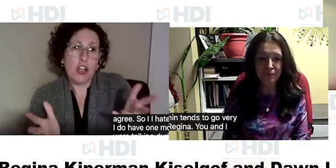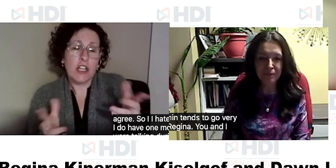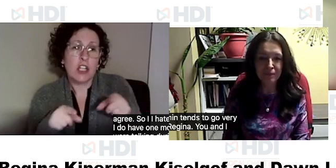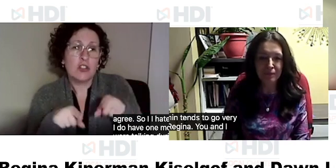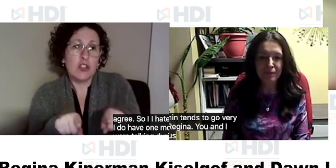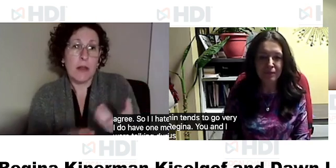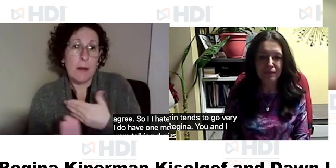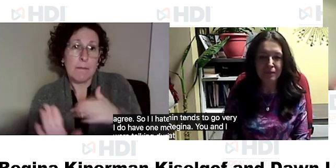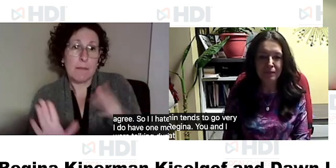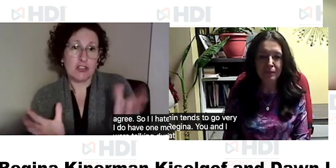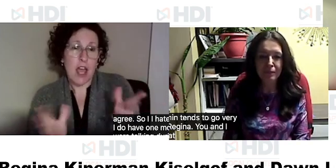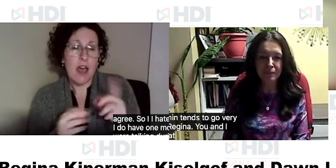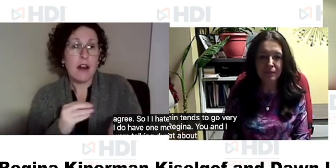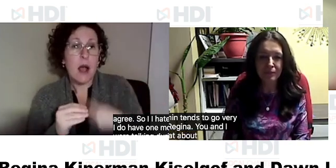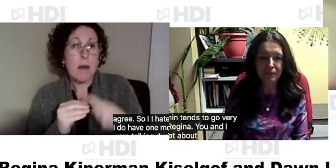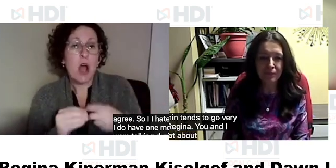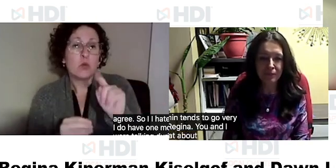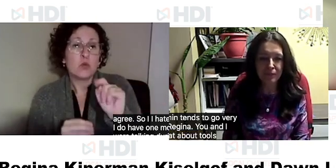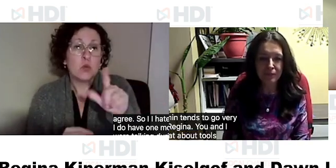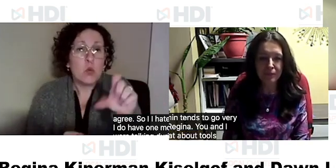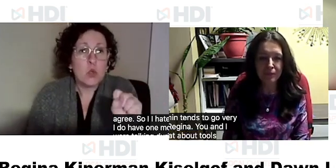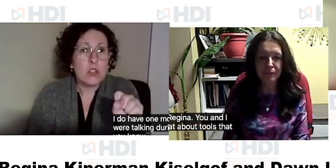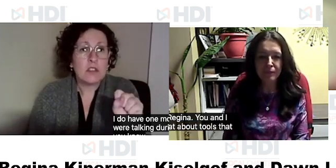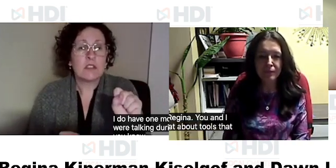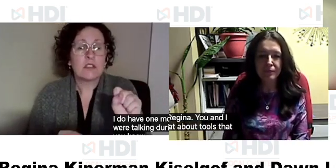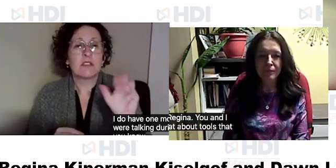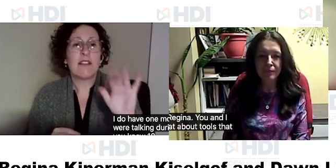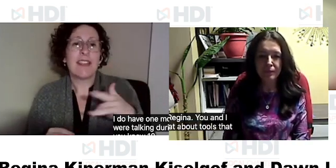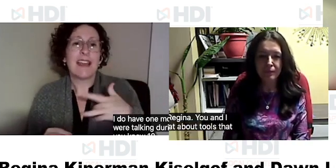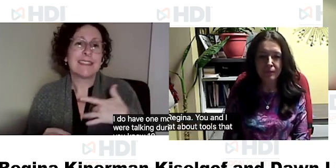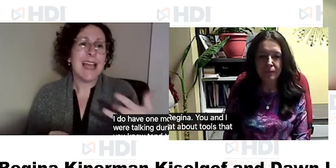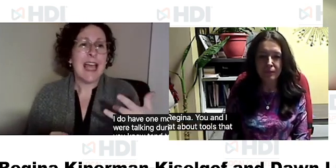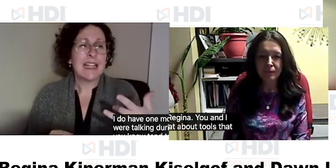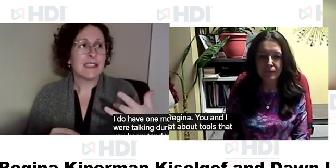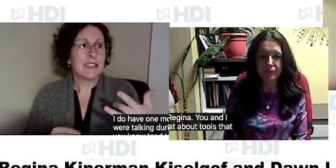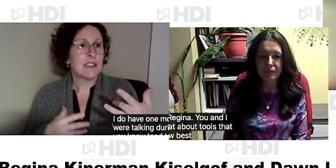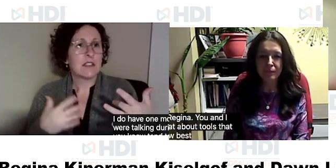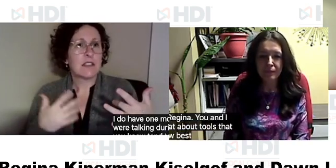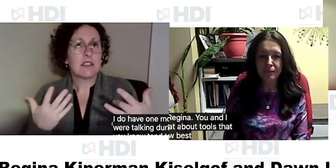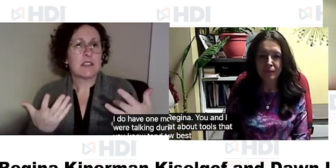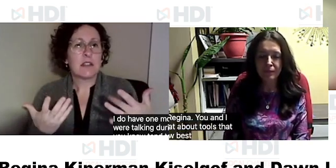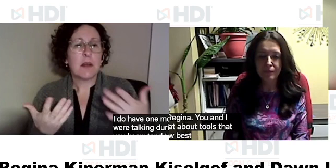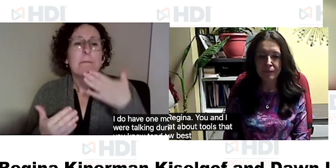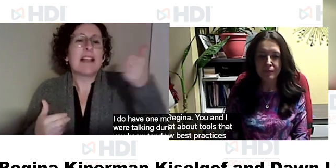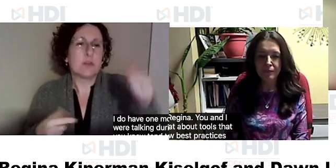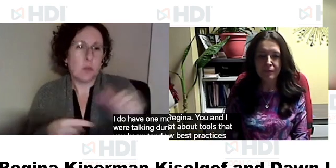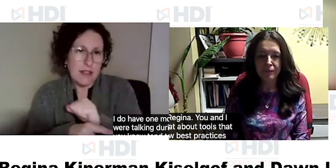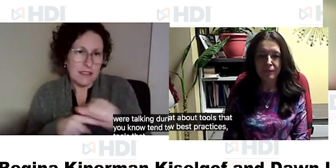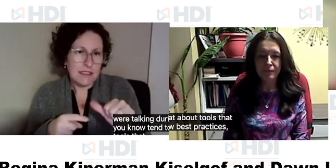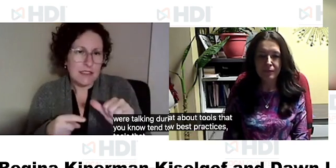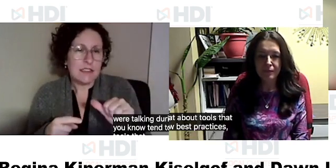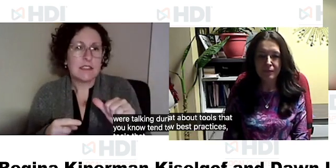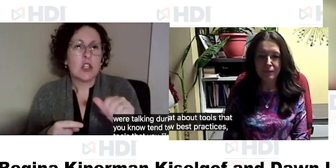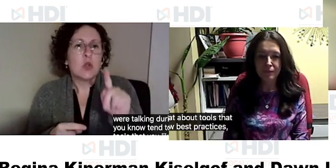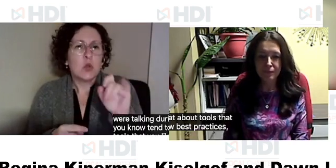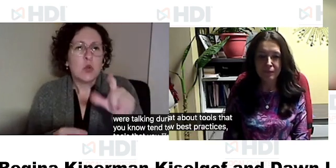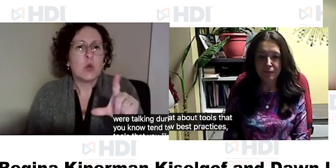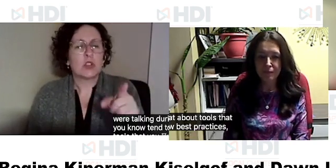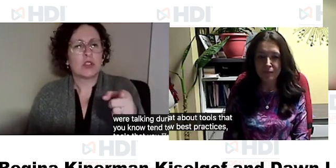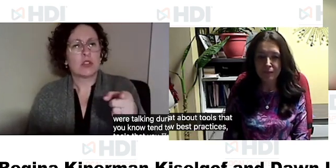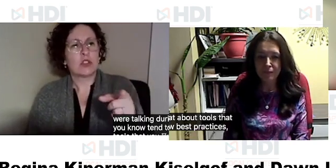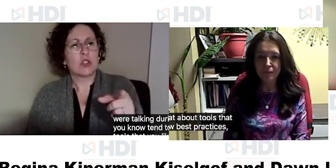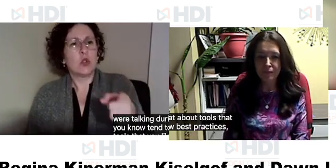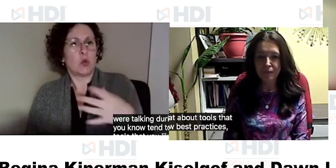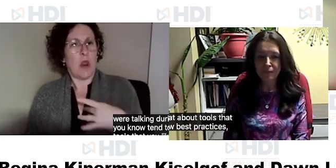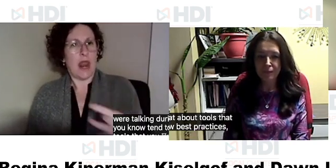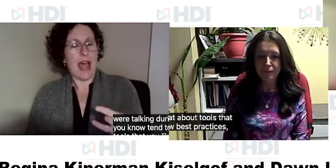-chat about tools that you know tend to just you know best practices tools that you like using um so